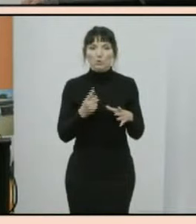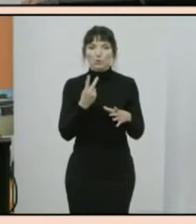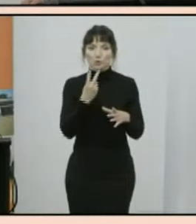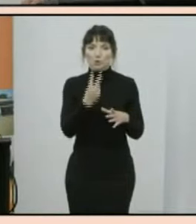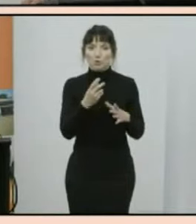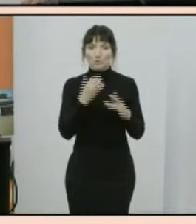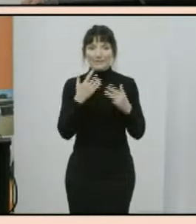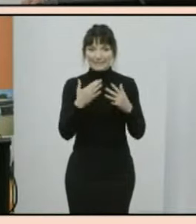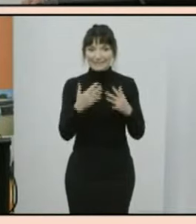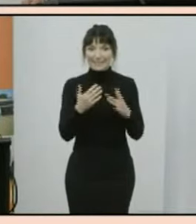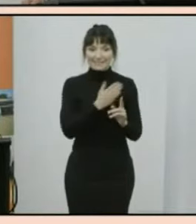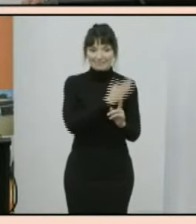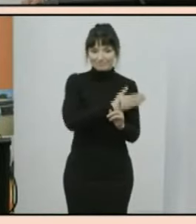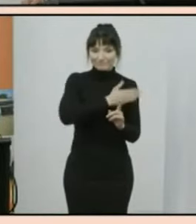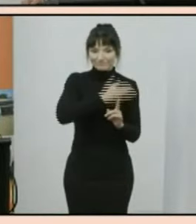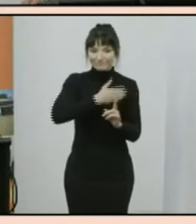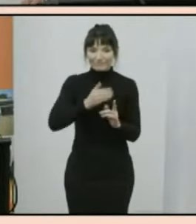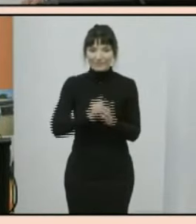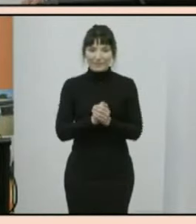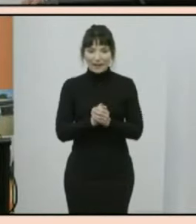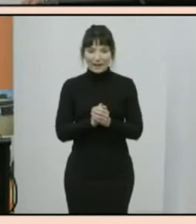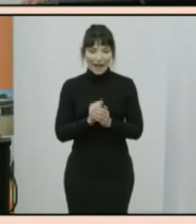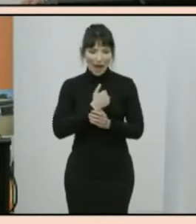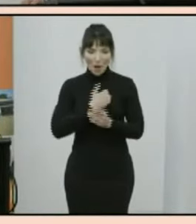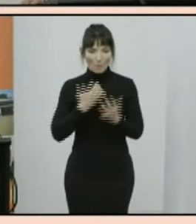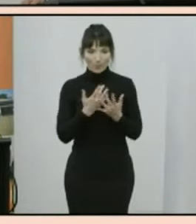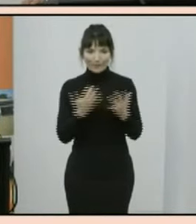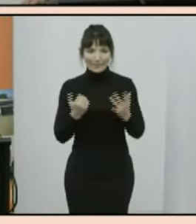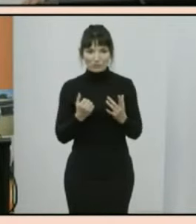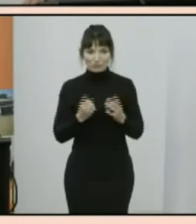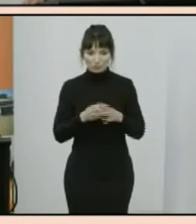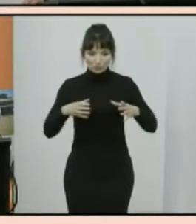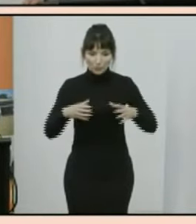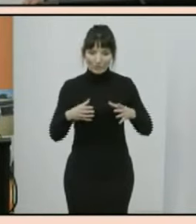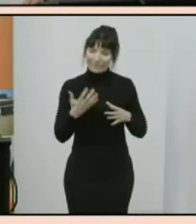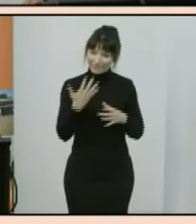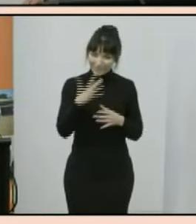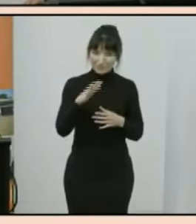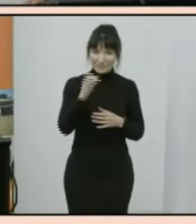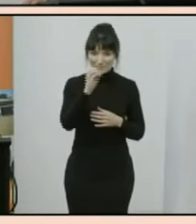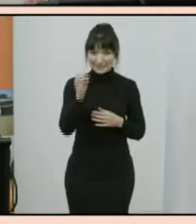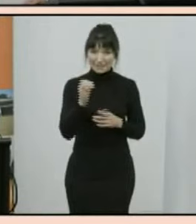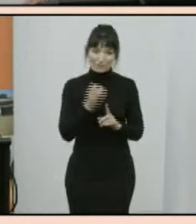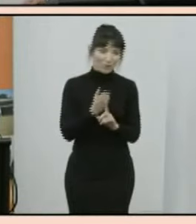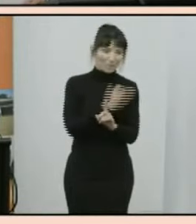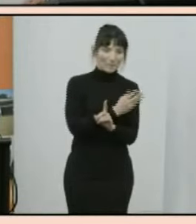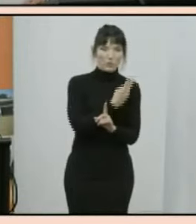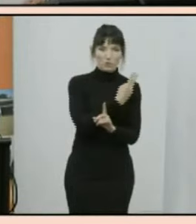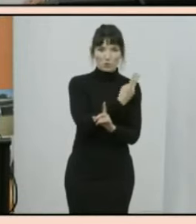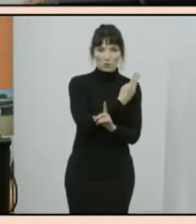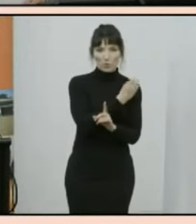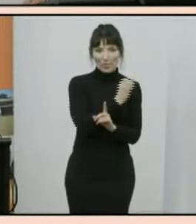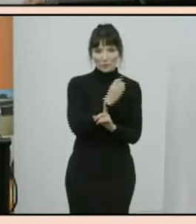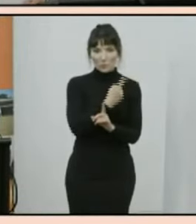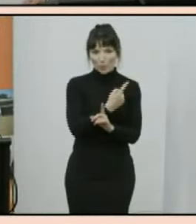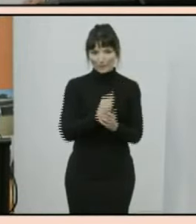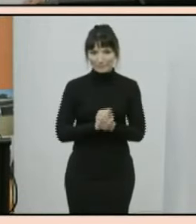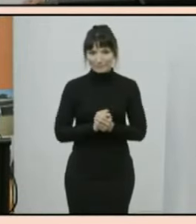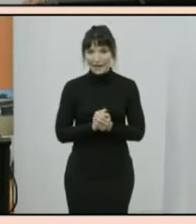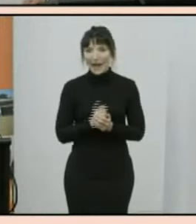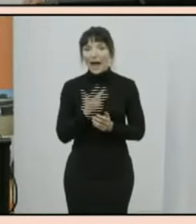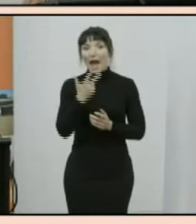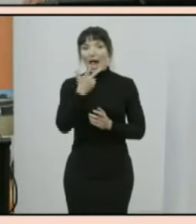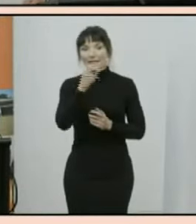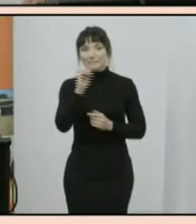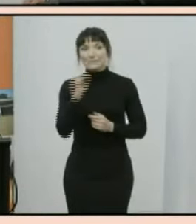increased by 50 percent since 2001. 80 percent of the australian population lives in the eastern